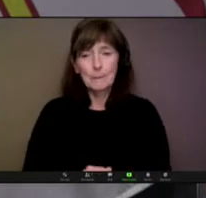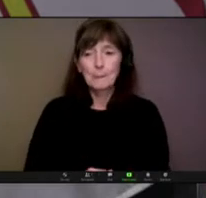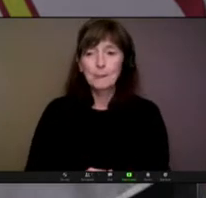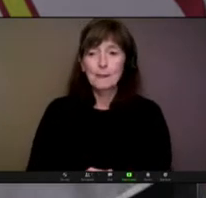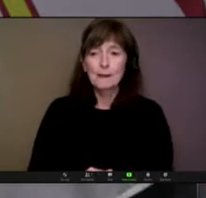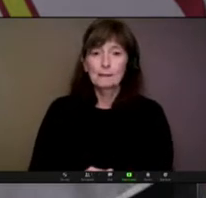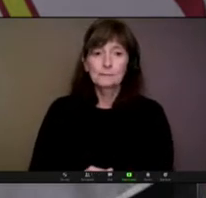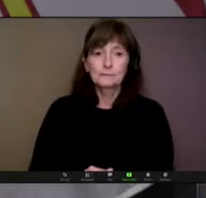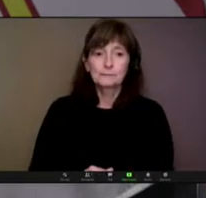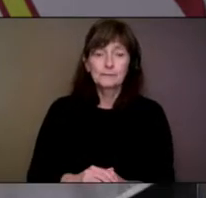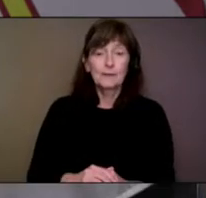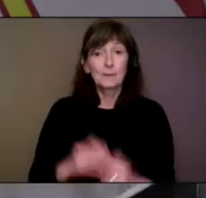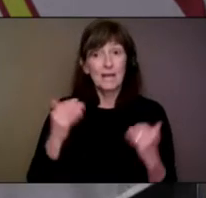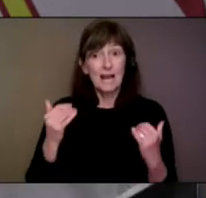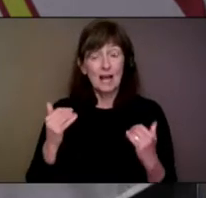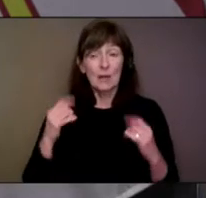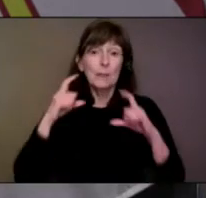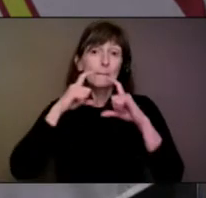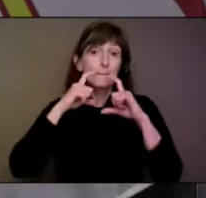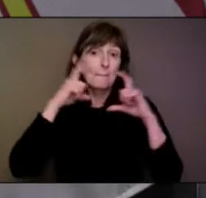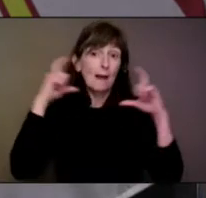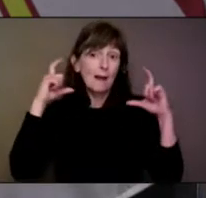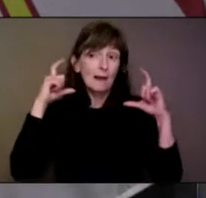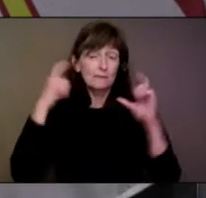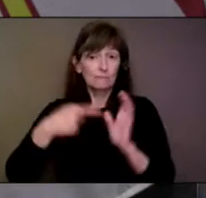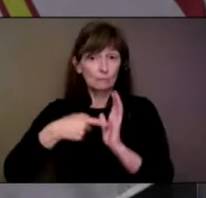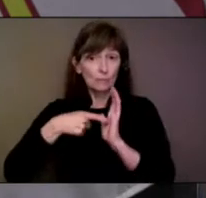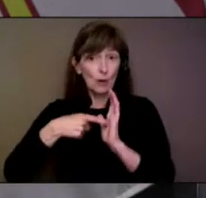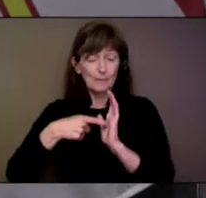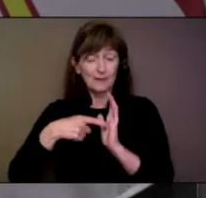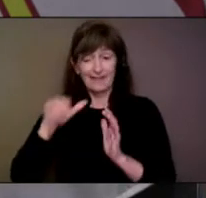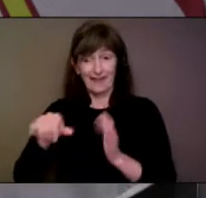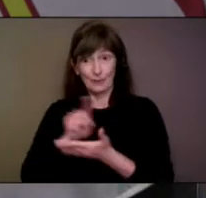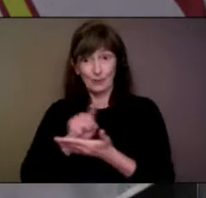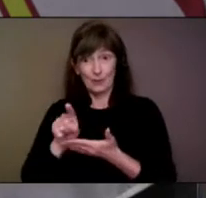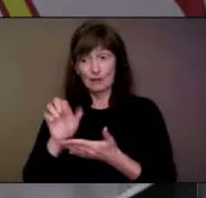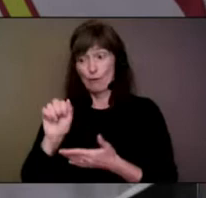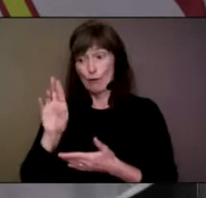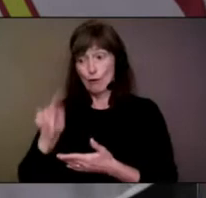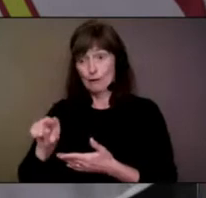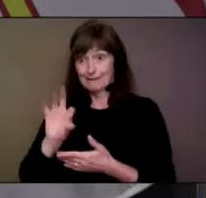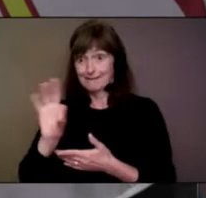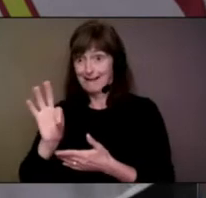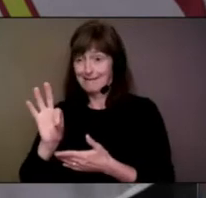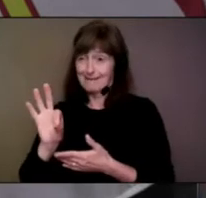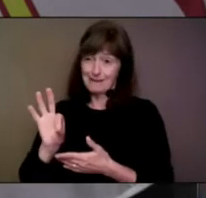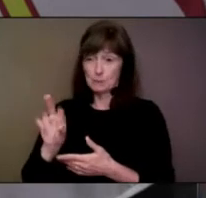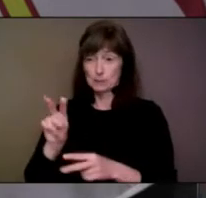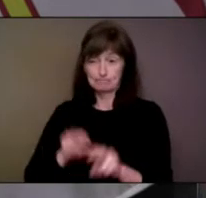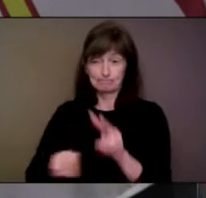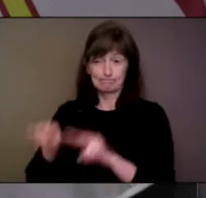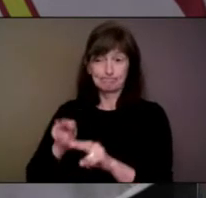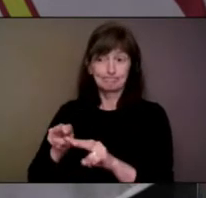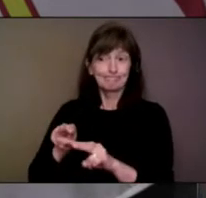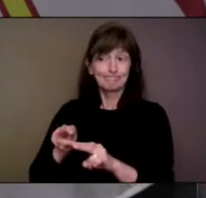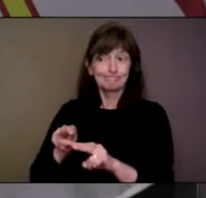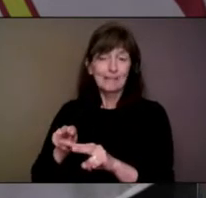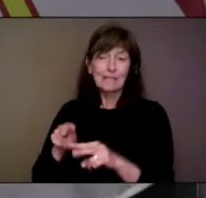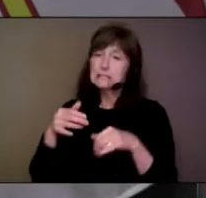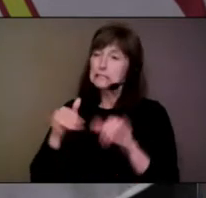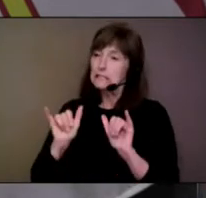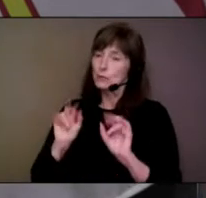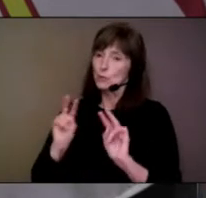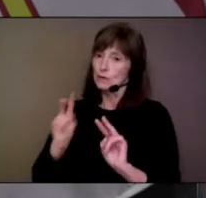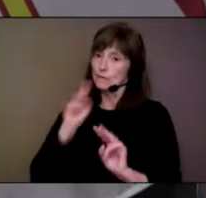at the mask mandate on the week of the 9th, that really is contingent on favorable epidemiology. So